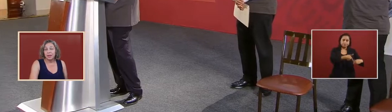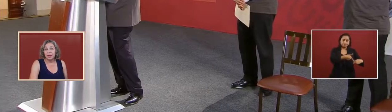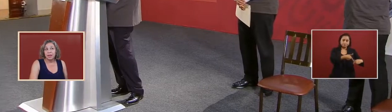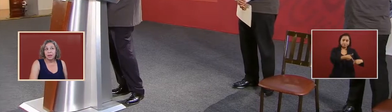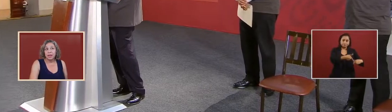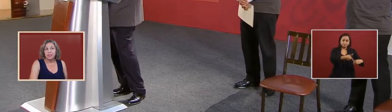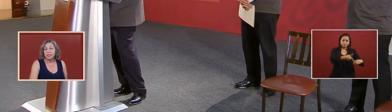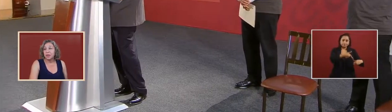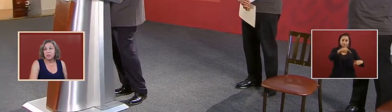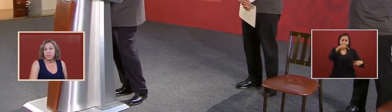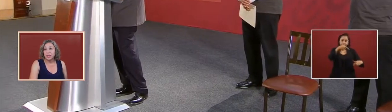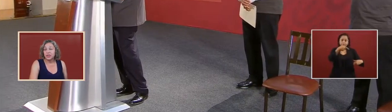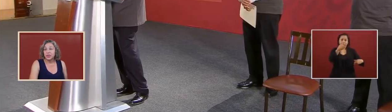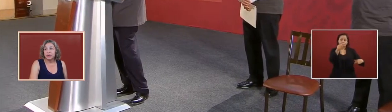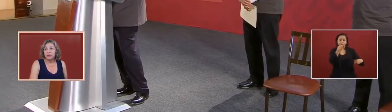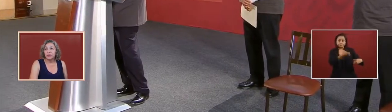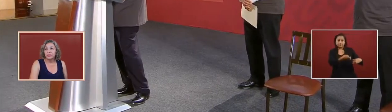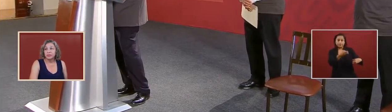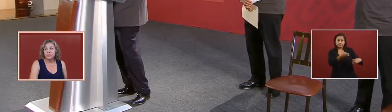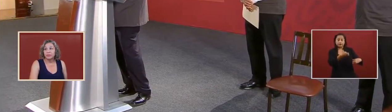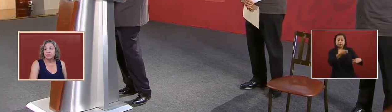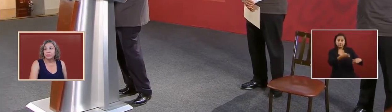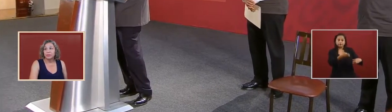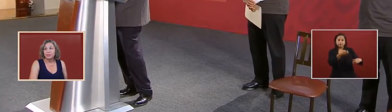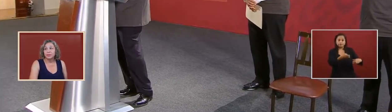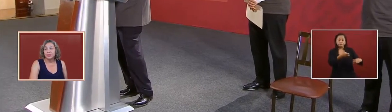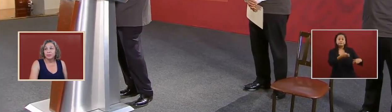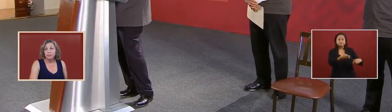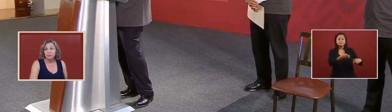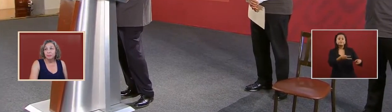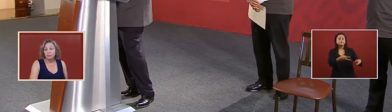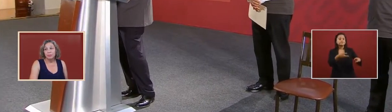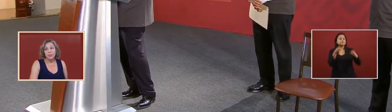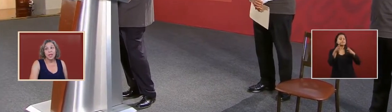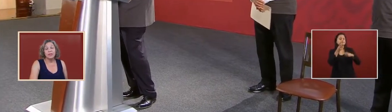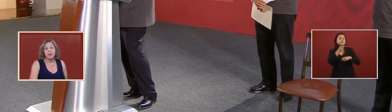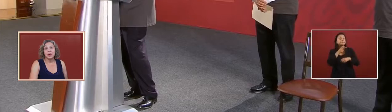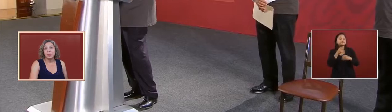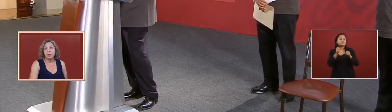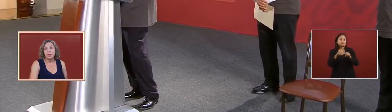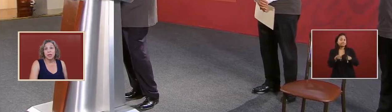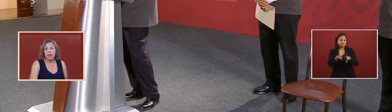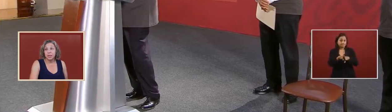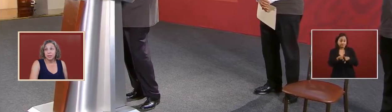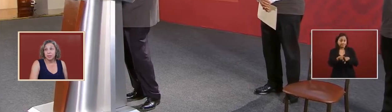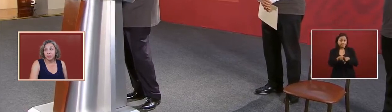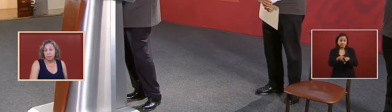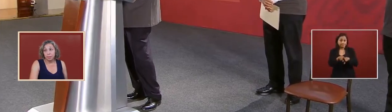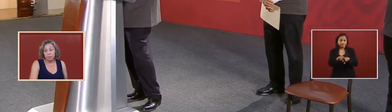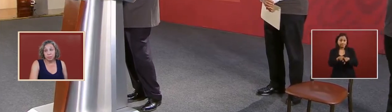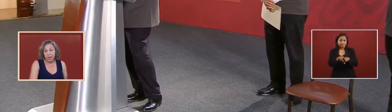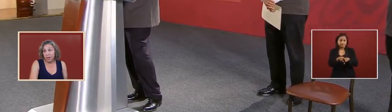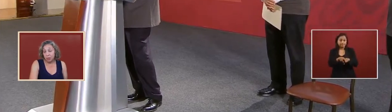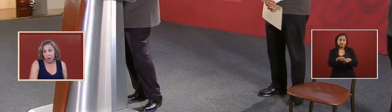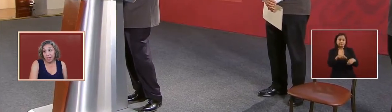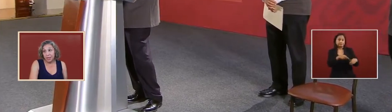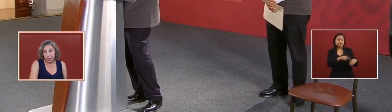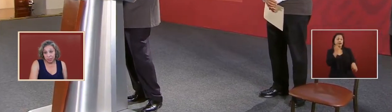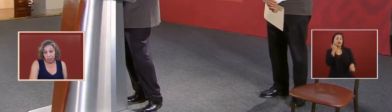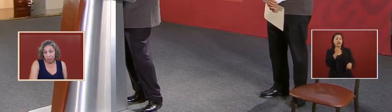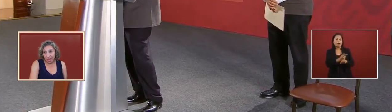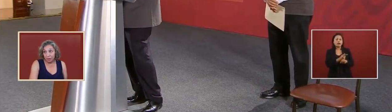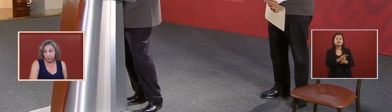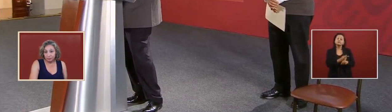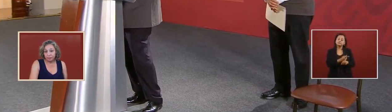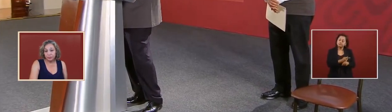the same procedure and there will not be any right